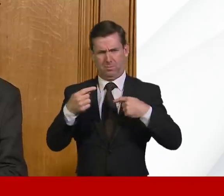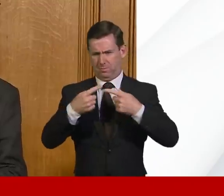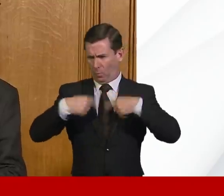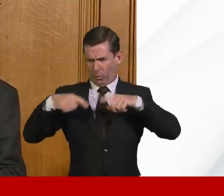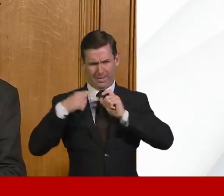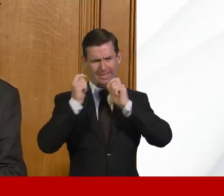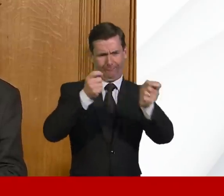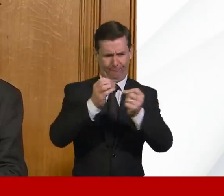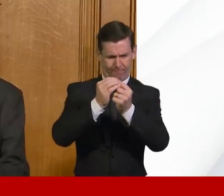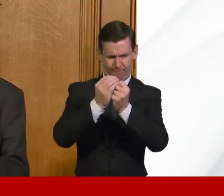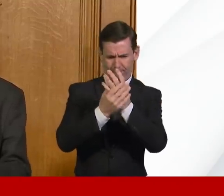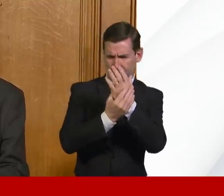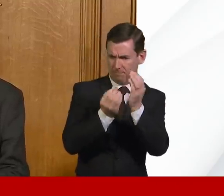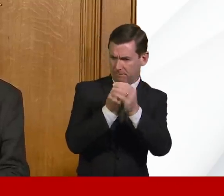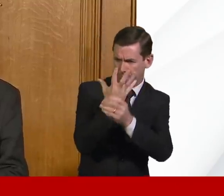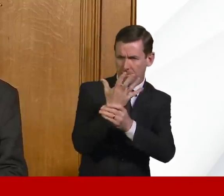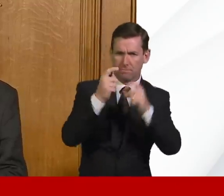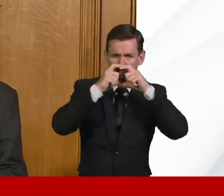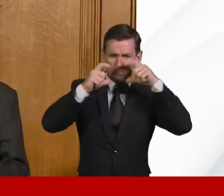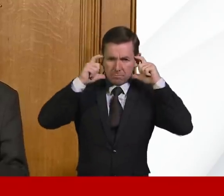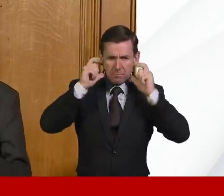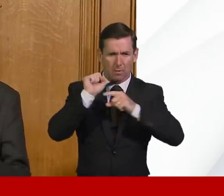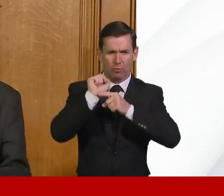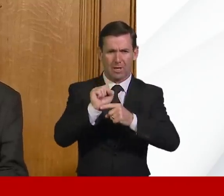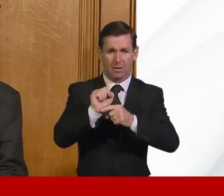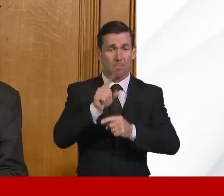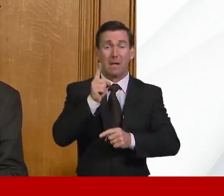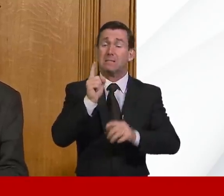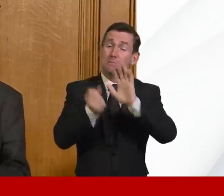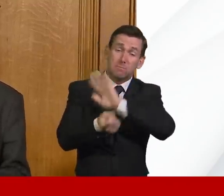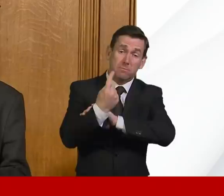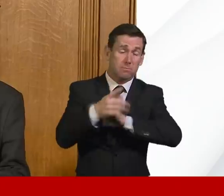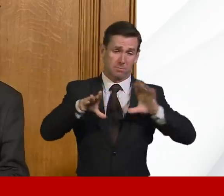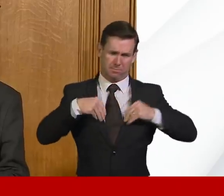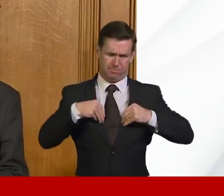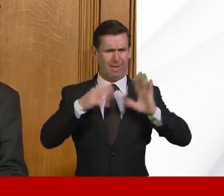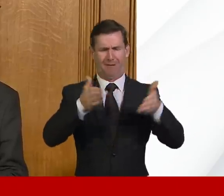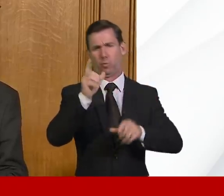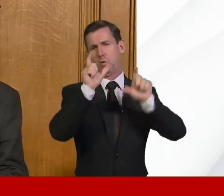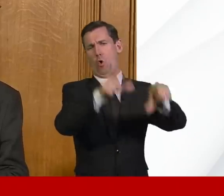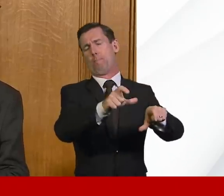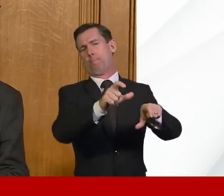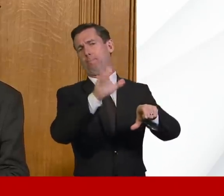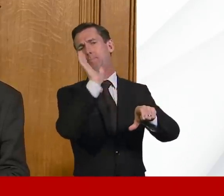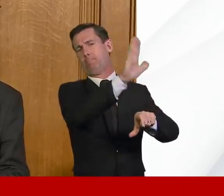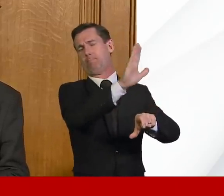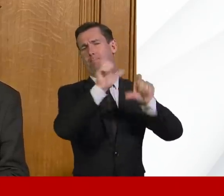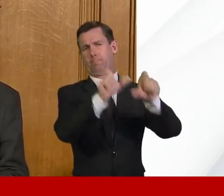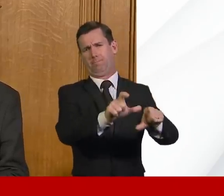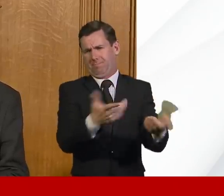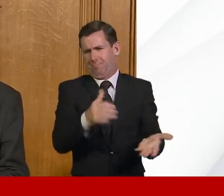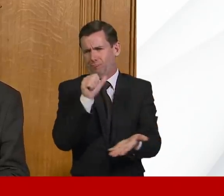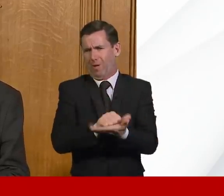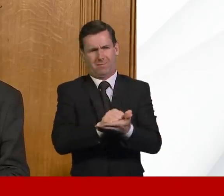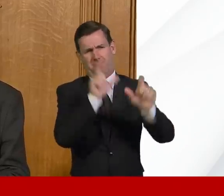will have to self-isolate and quarantine quite rightly if they develop symptoms that are compatible